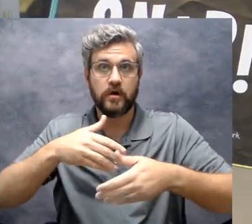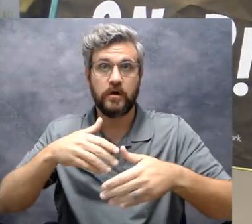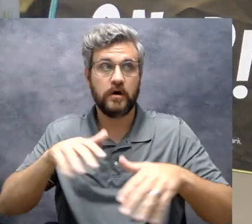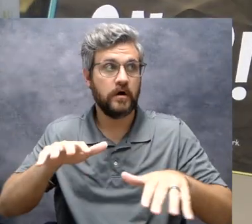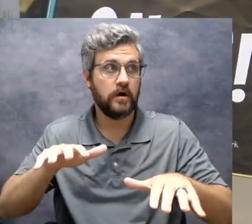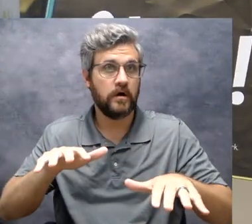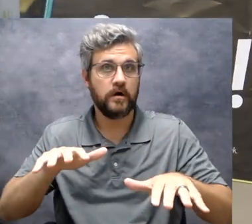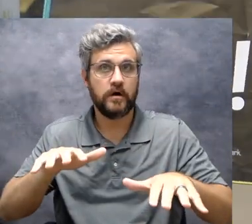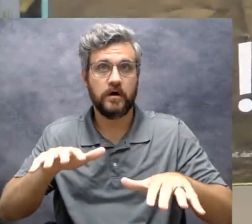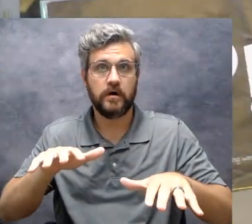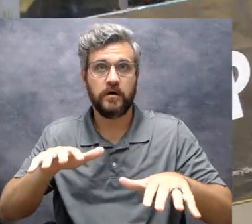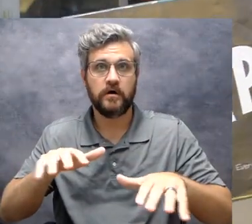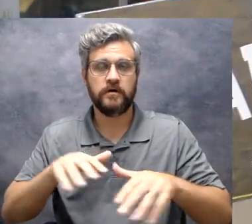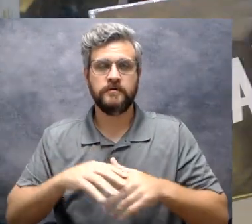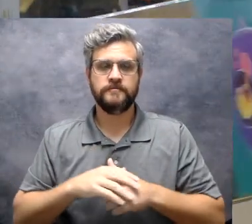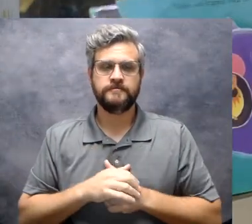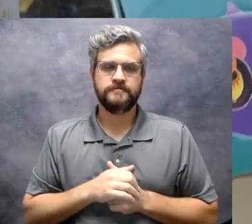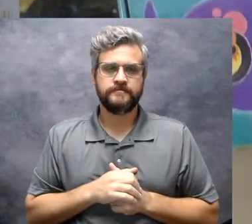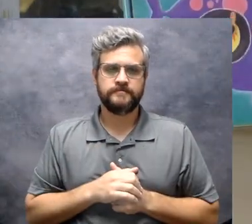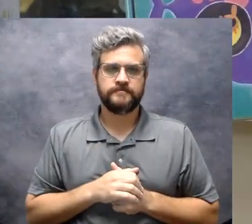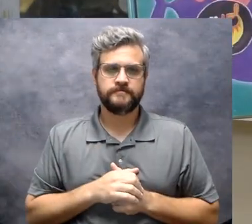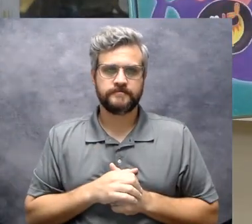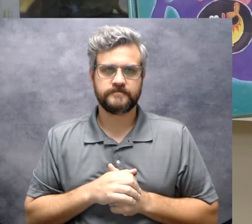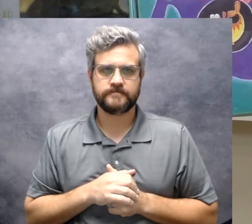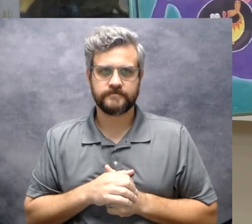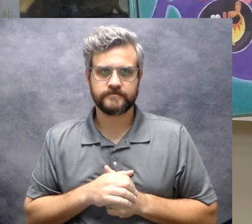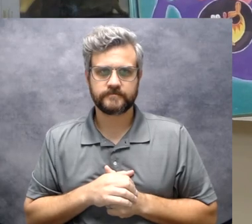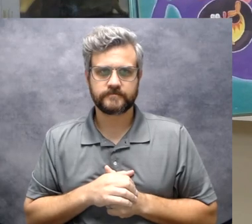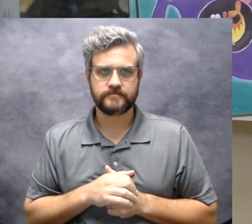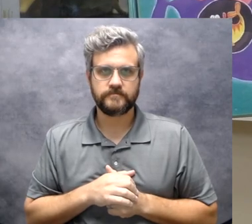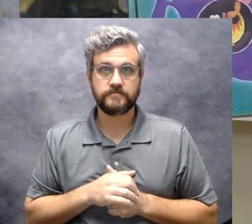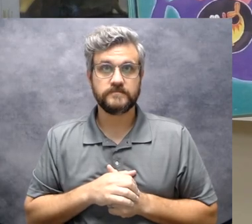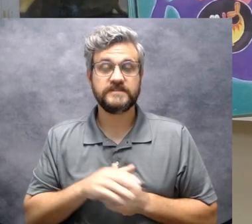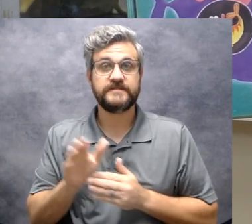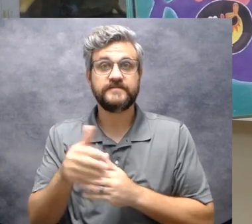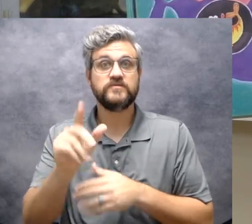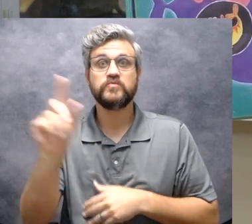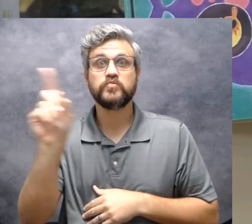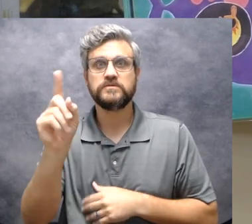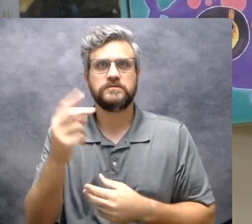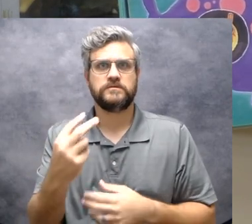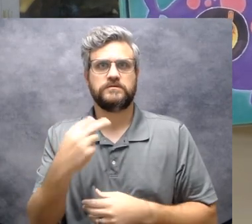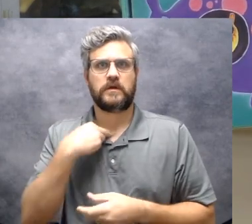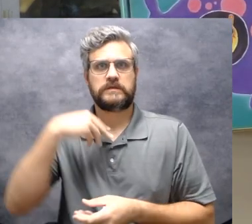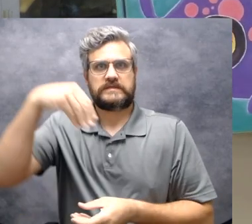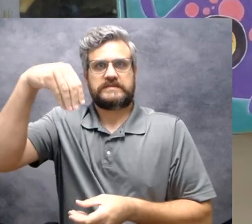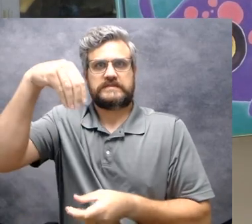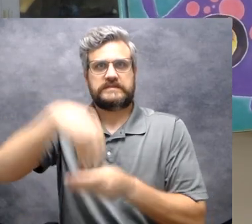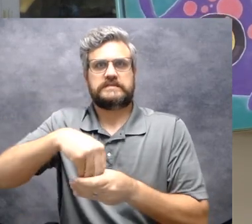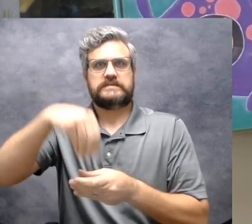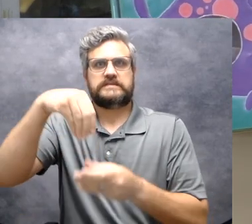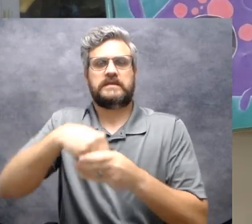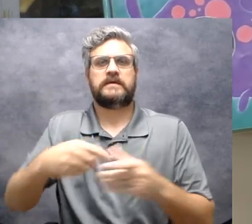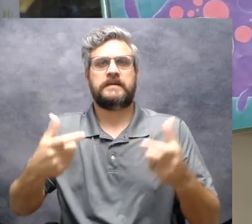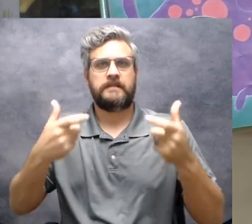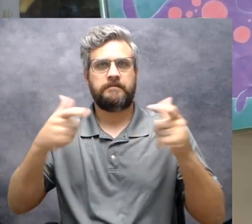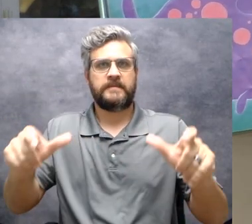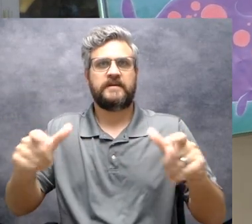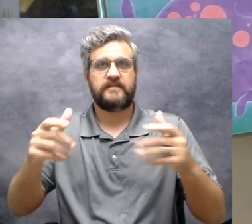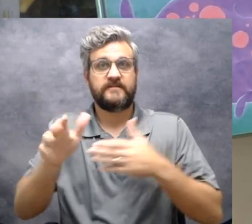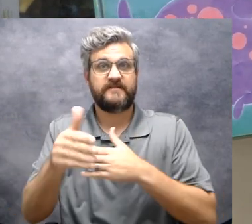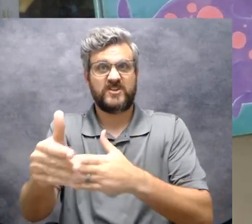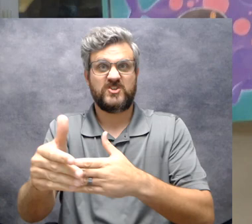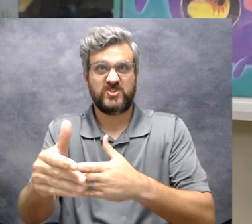tiddler was trapped inside big